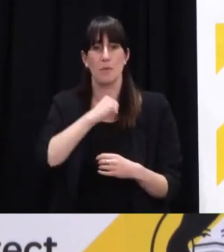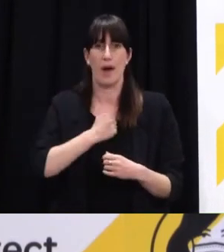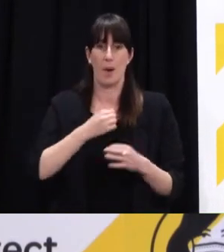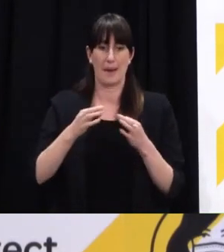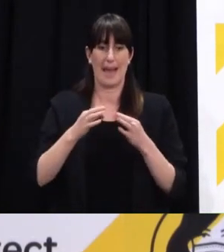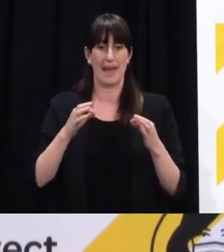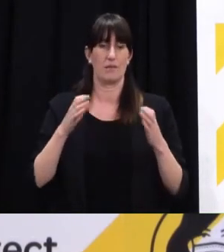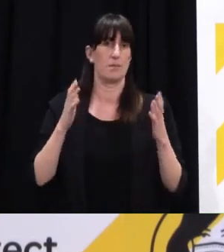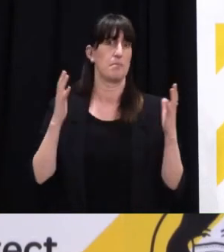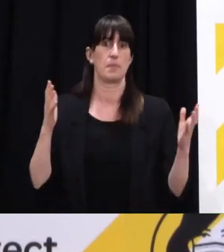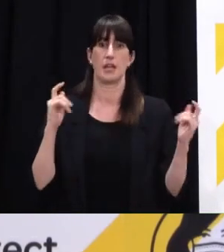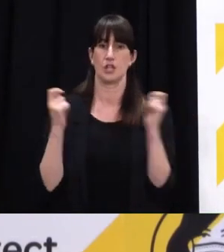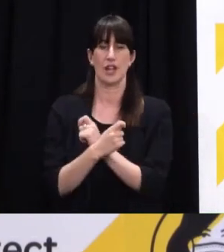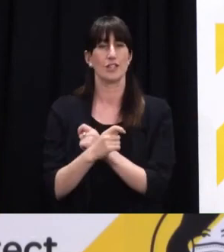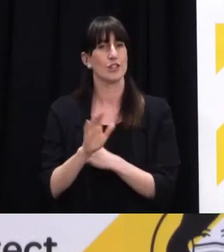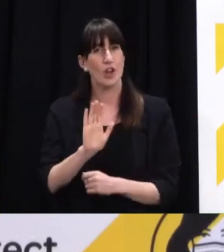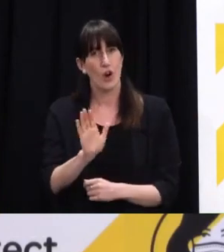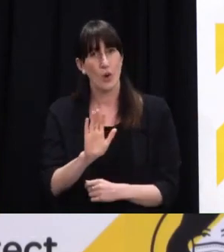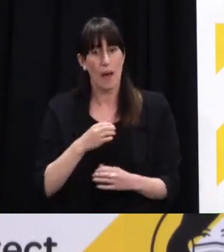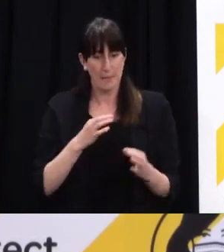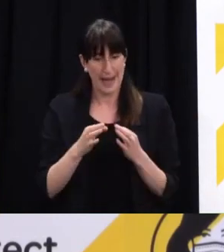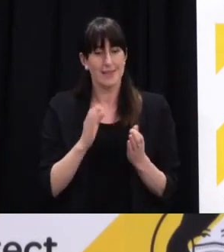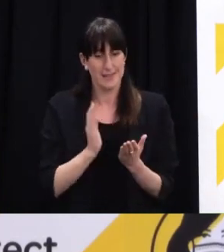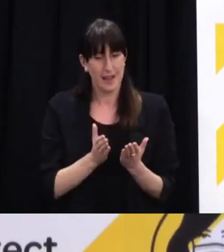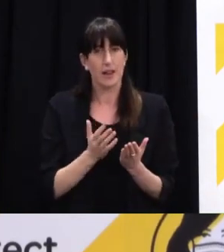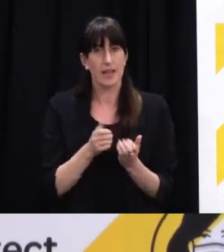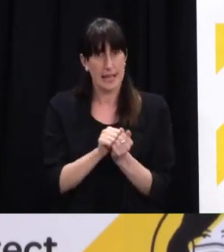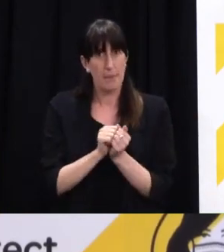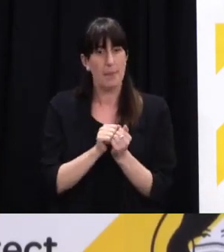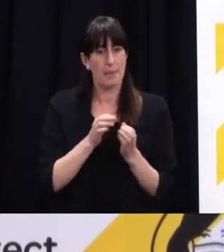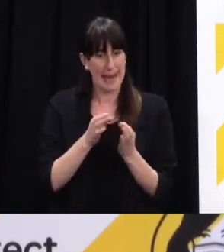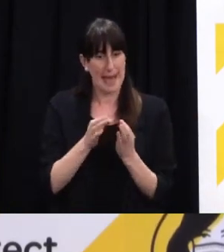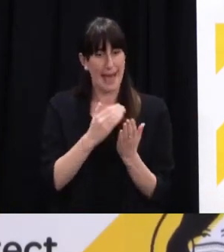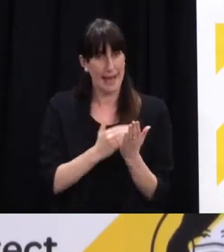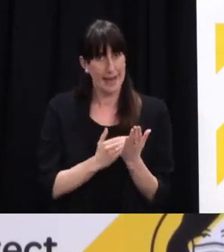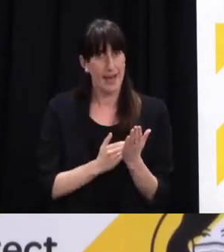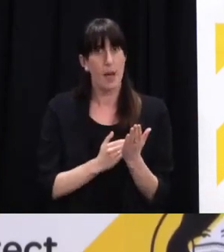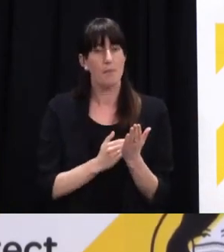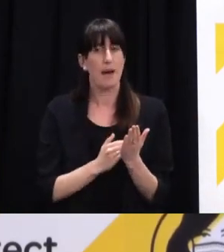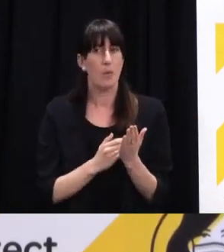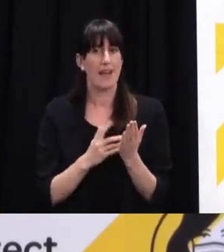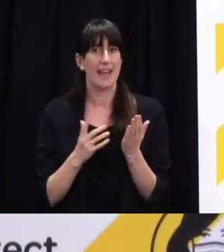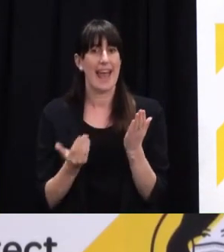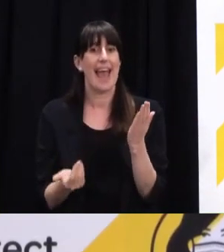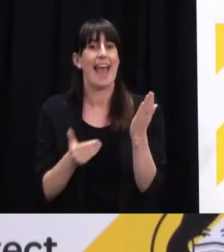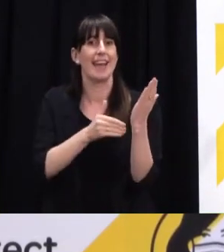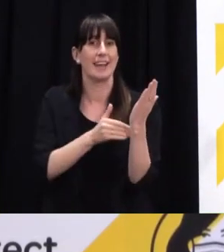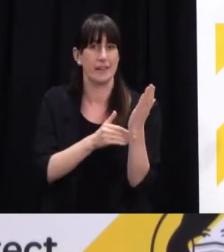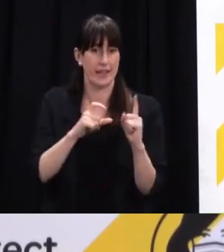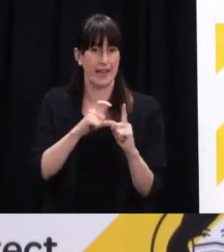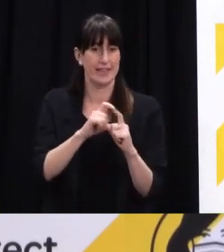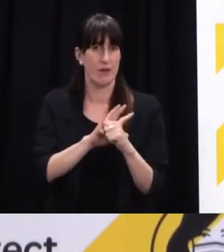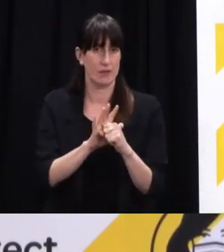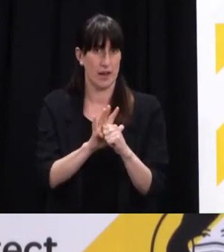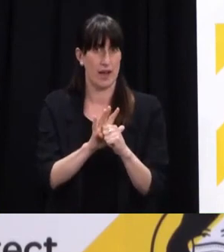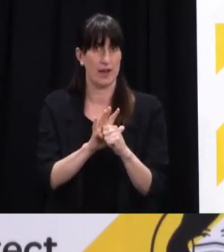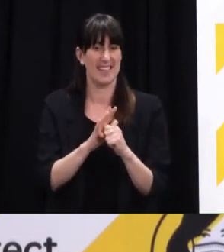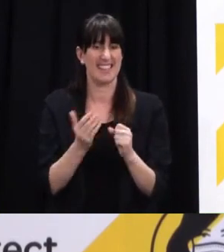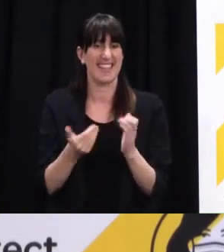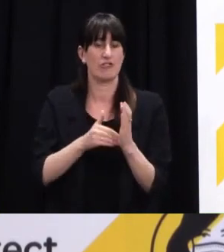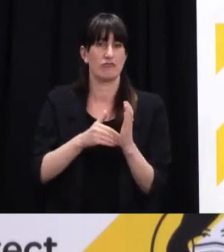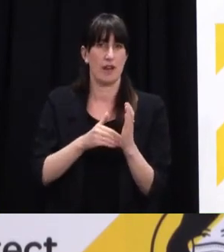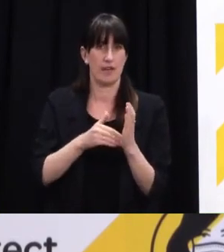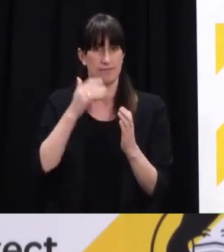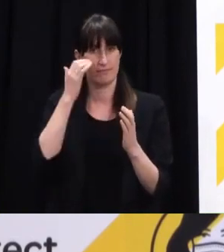have to build in, as I say, the impact of Delta in the way that we risk profile, but we've always kept room for that. Right, does Delta